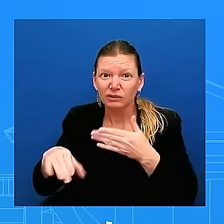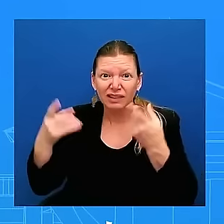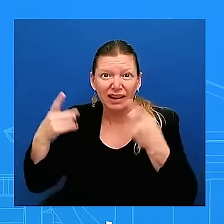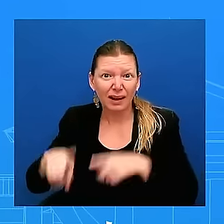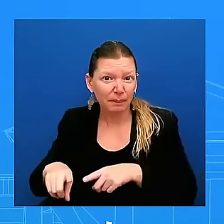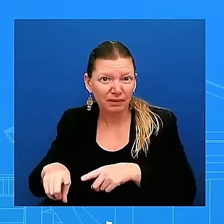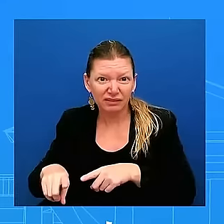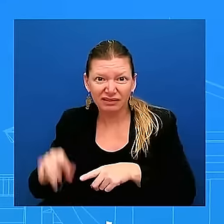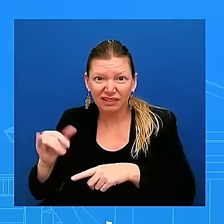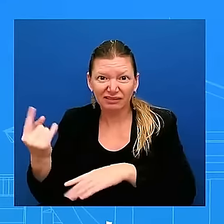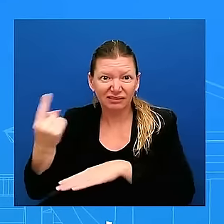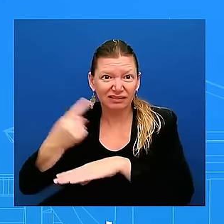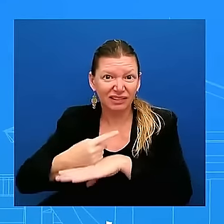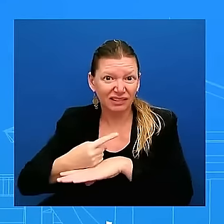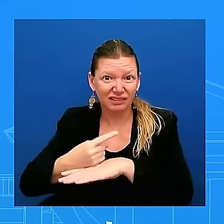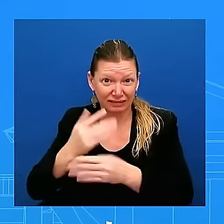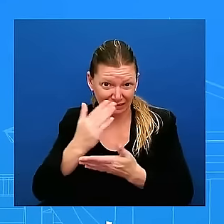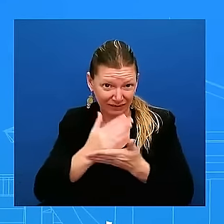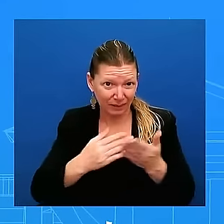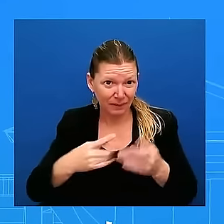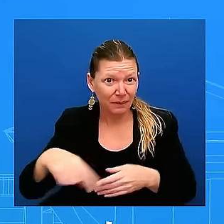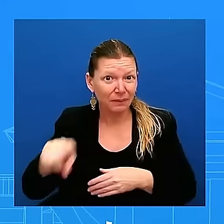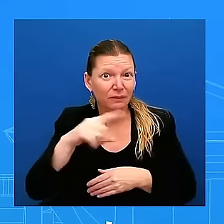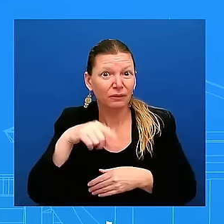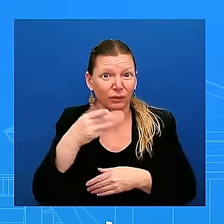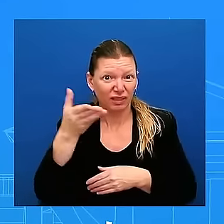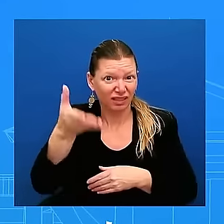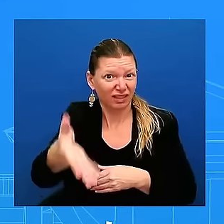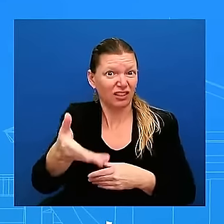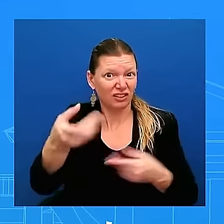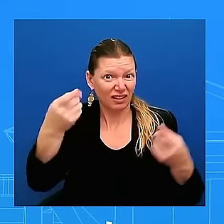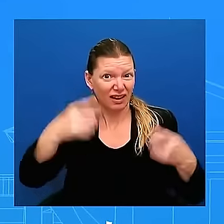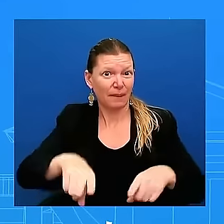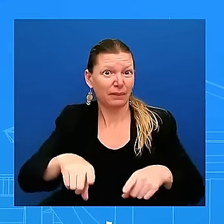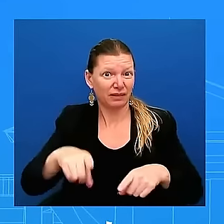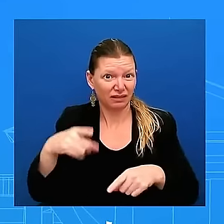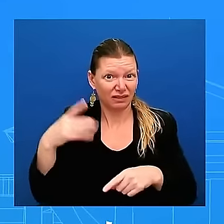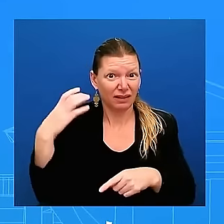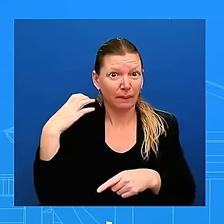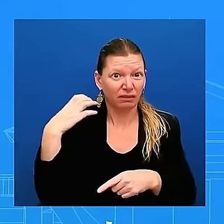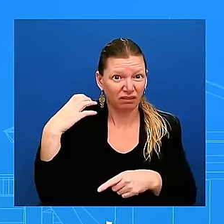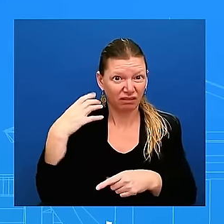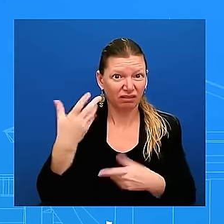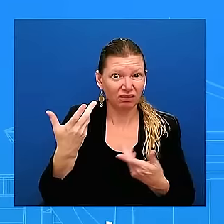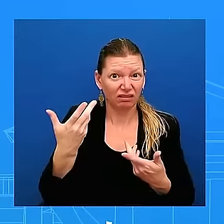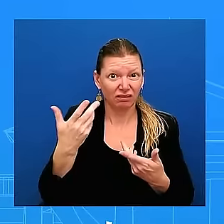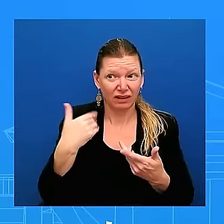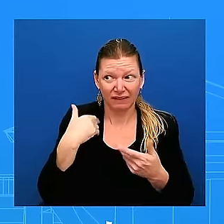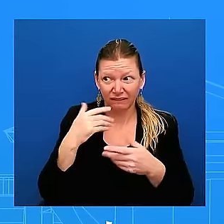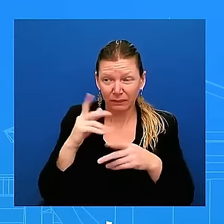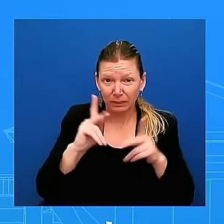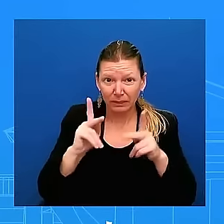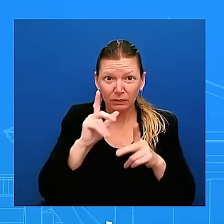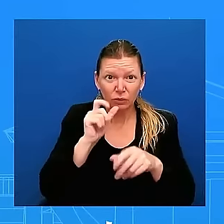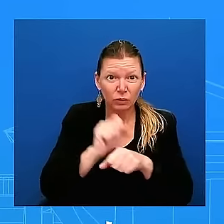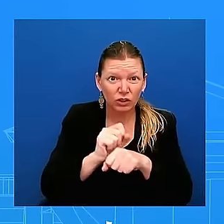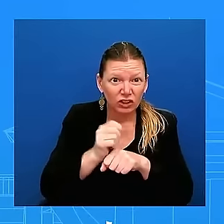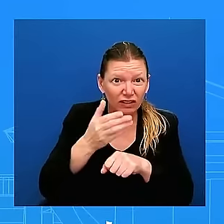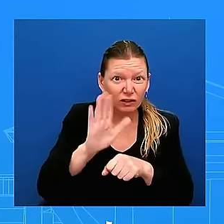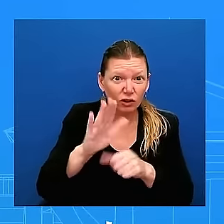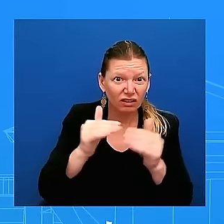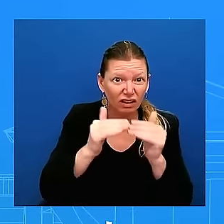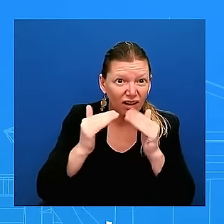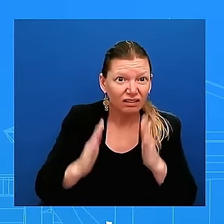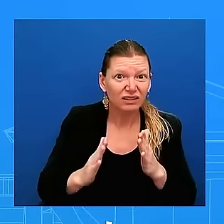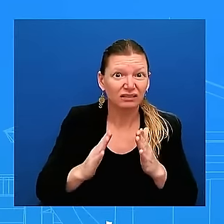Capitol reported and saw what happened 2,000 angry people went there to try to overturn a free and fair